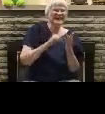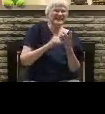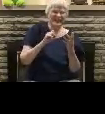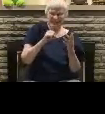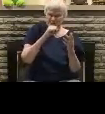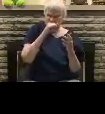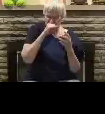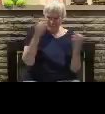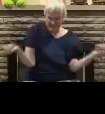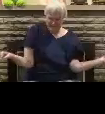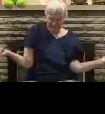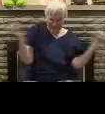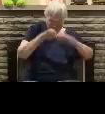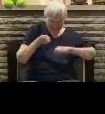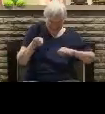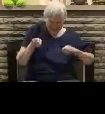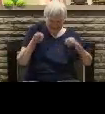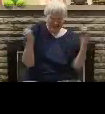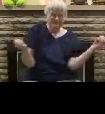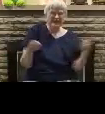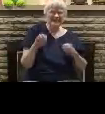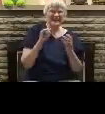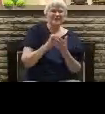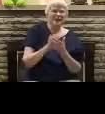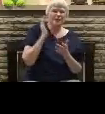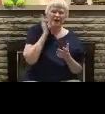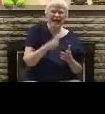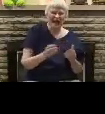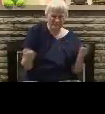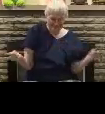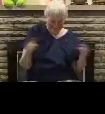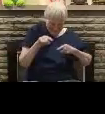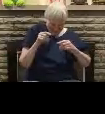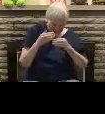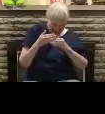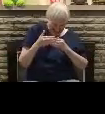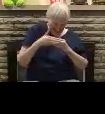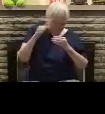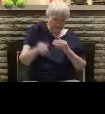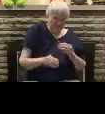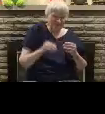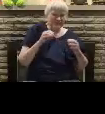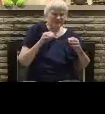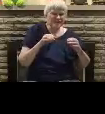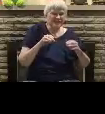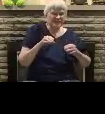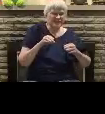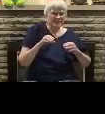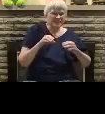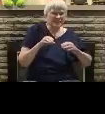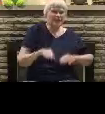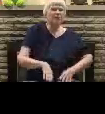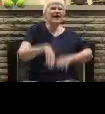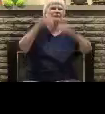It's like a final apostasy that's going to take place. After the rapture, the falling away is complete, and